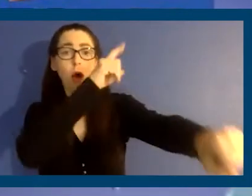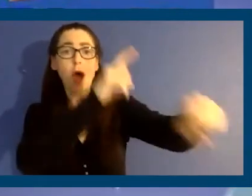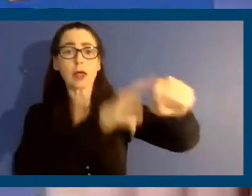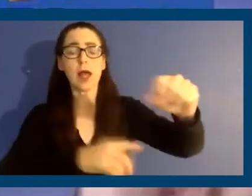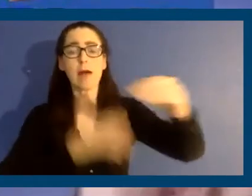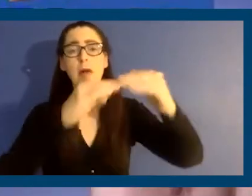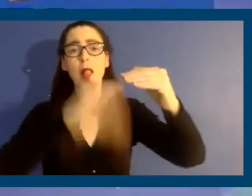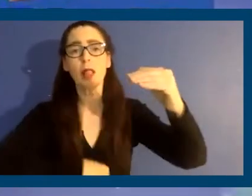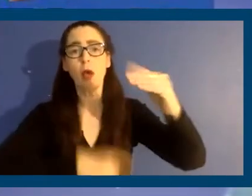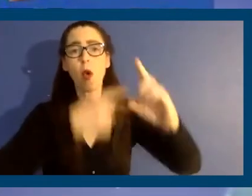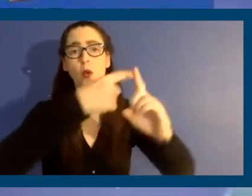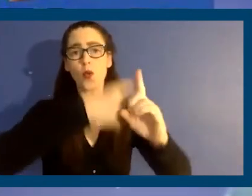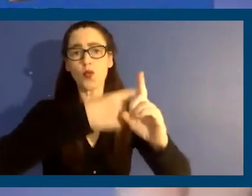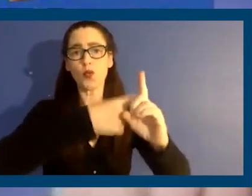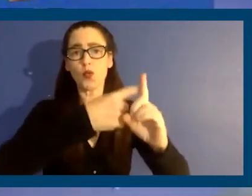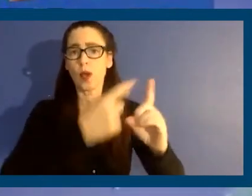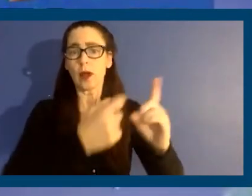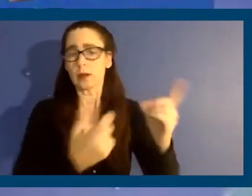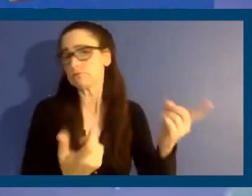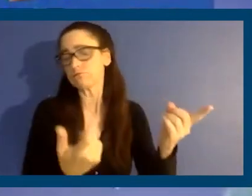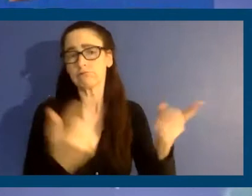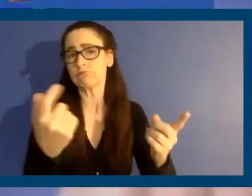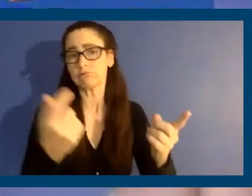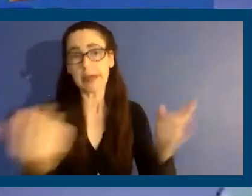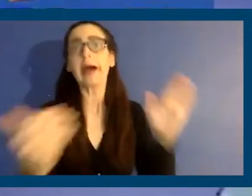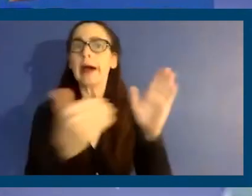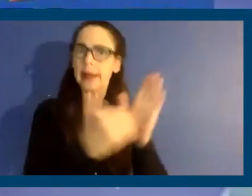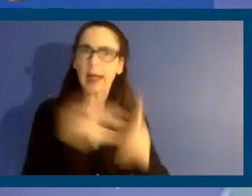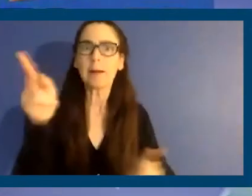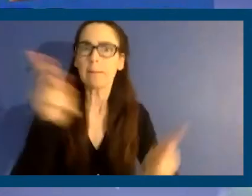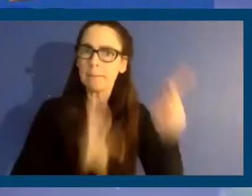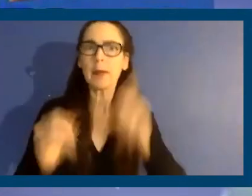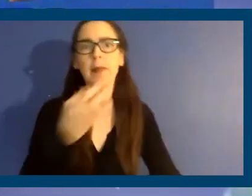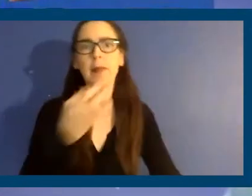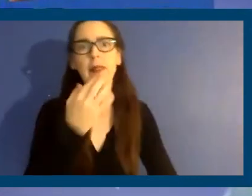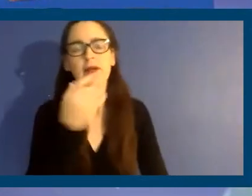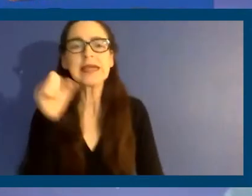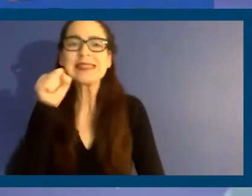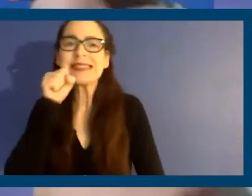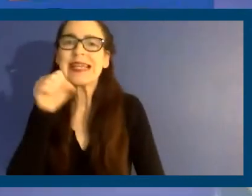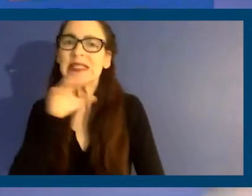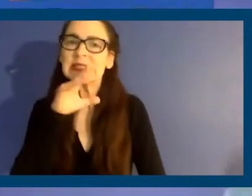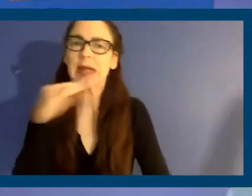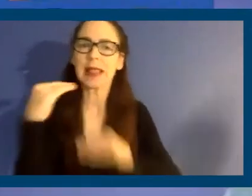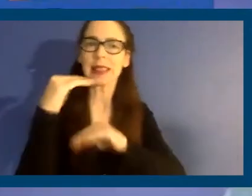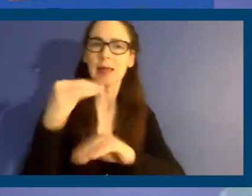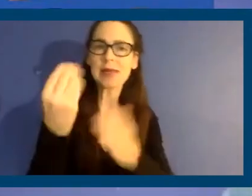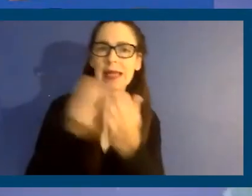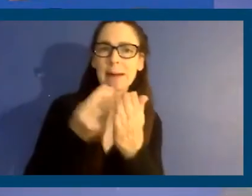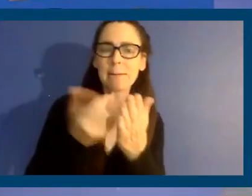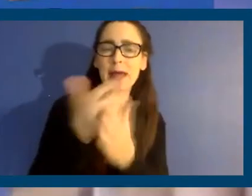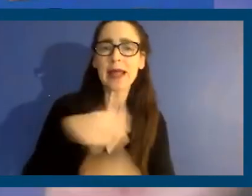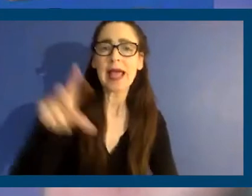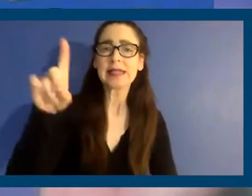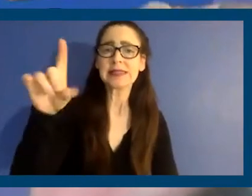tenant, who, in the most part, happen to be people of color and senior citizens on fixed incomes and disabled people.